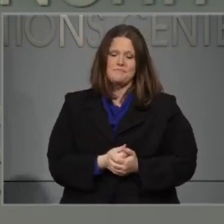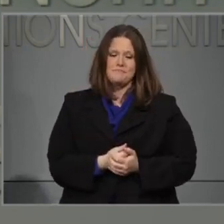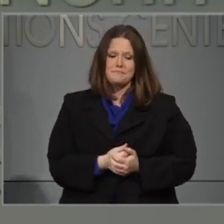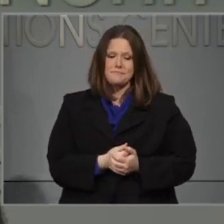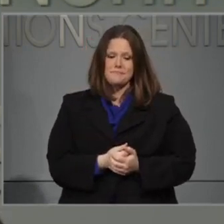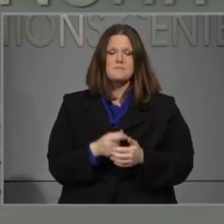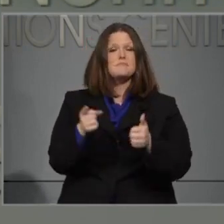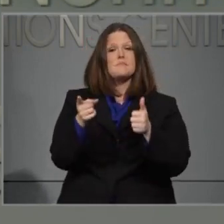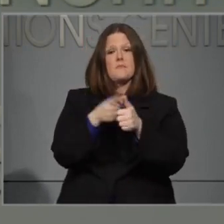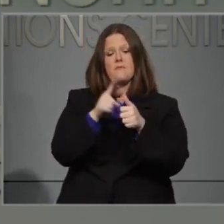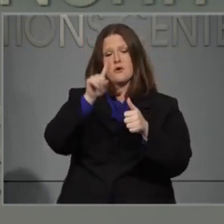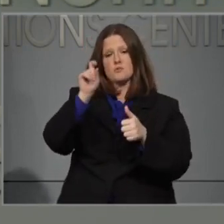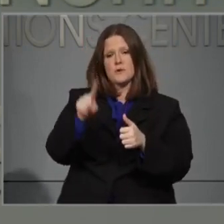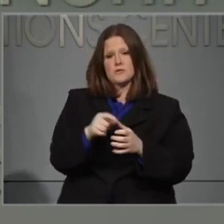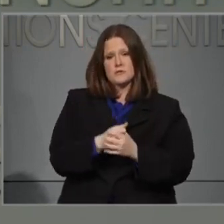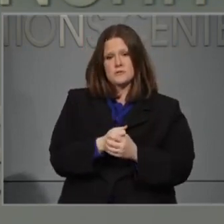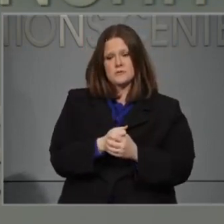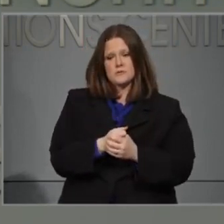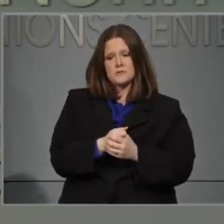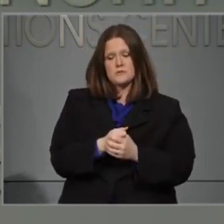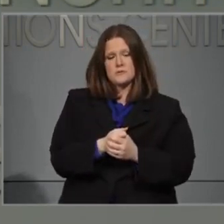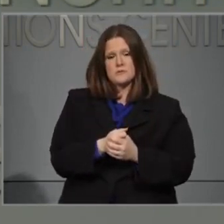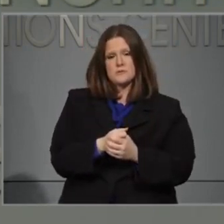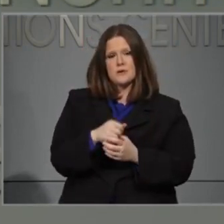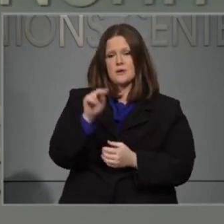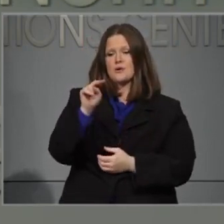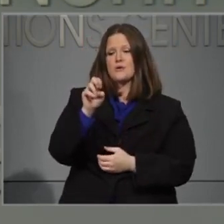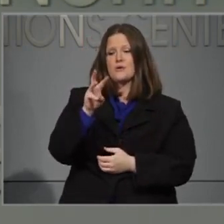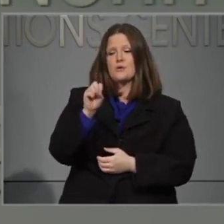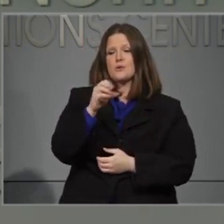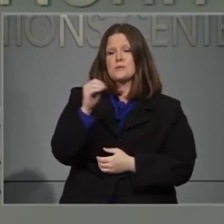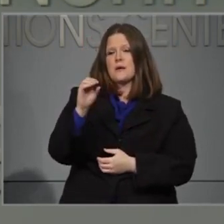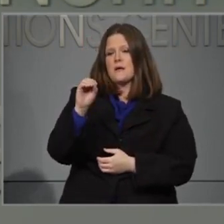Our first question is from Adam Wagner with the News and Observer.